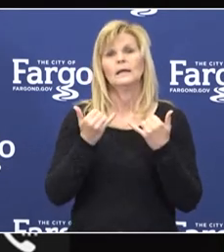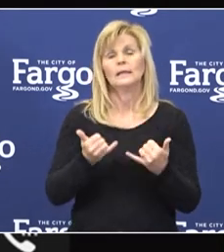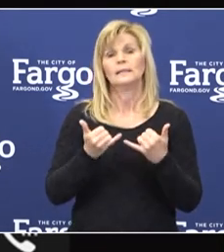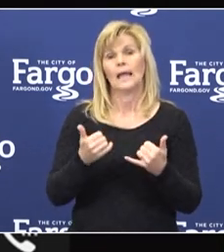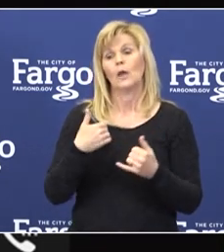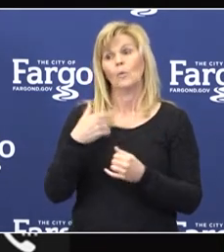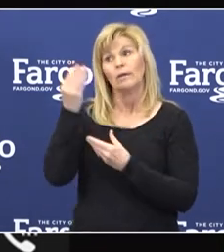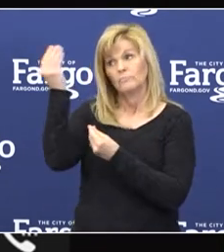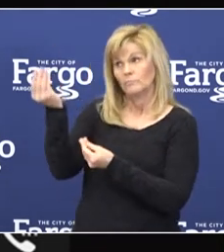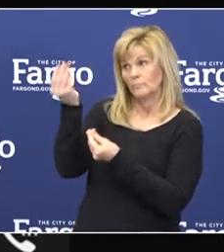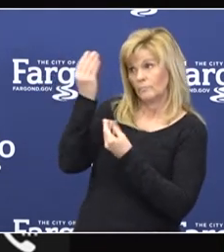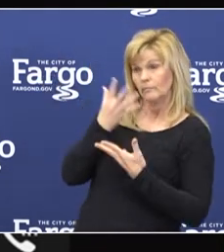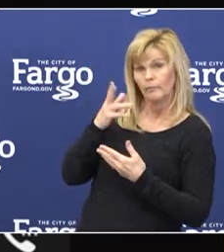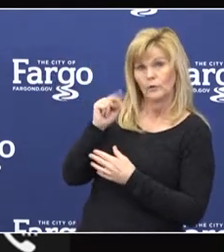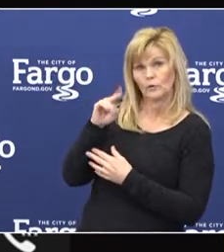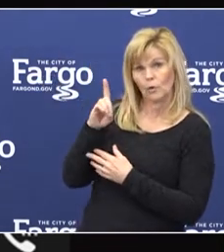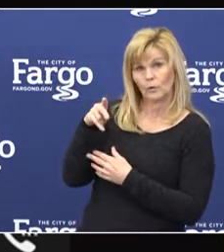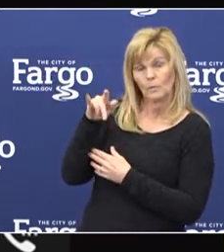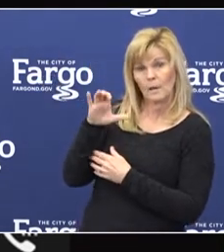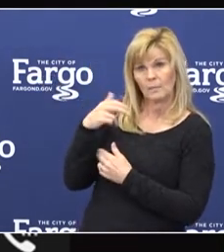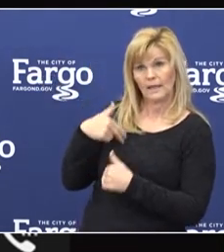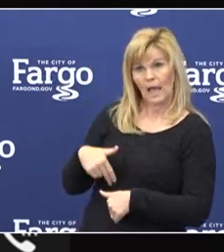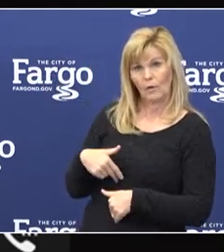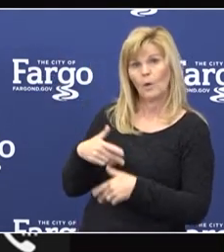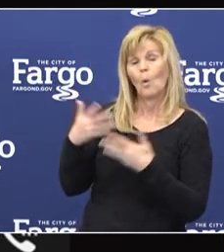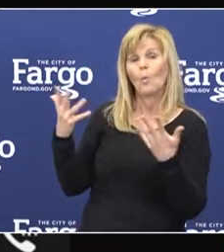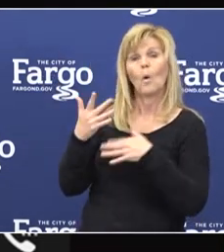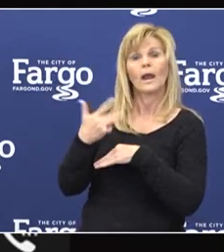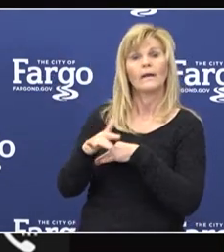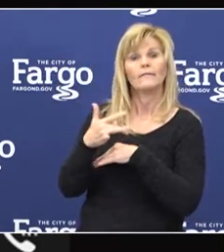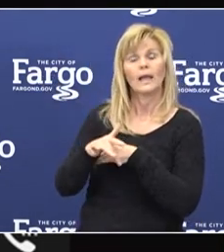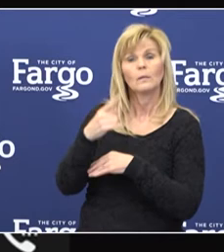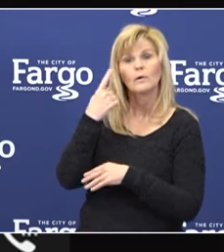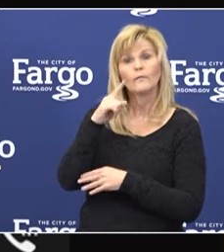Dakota Department of Health around the availability of